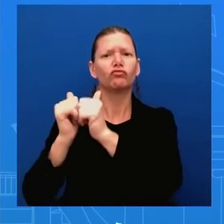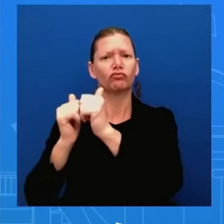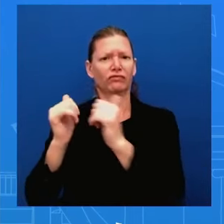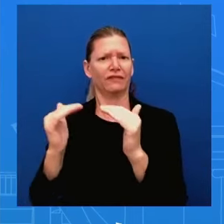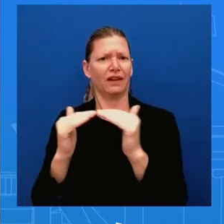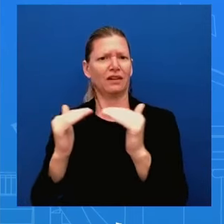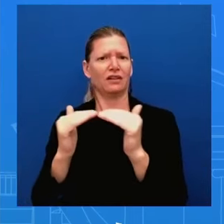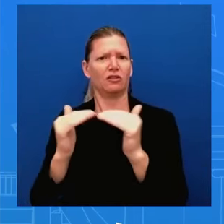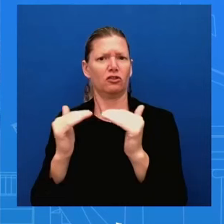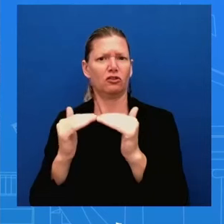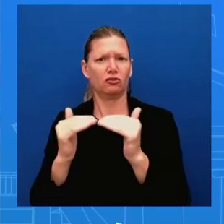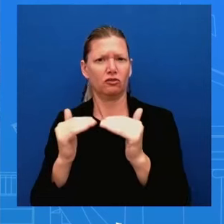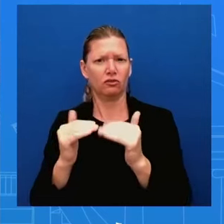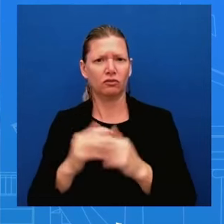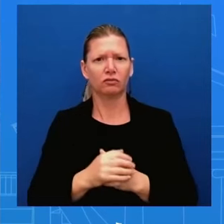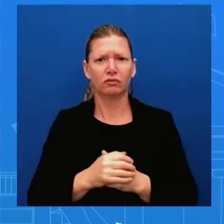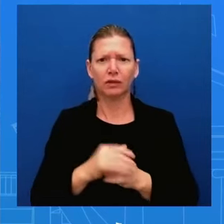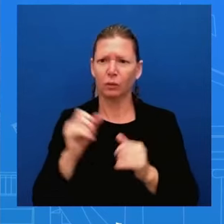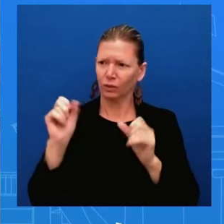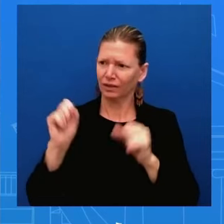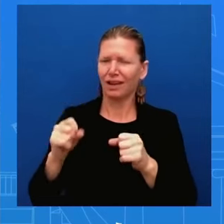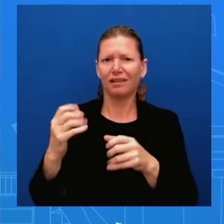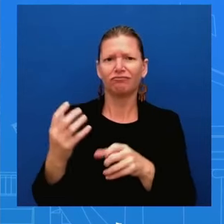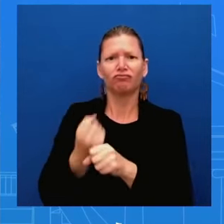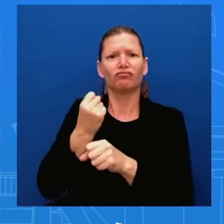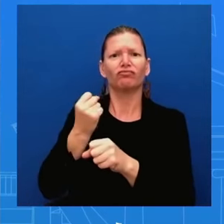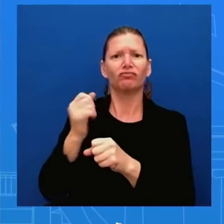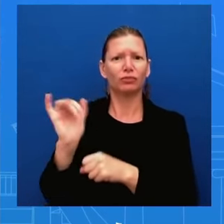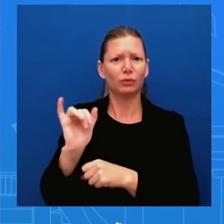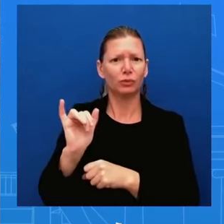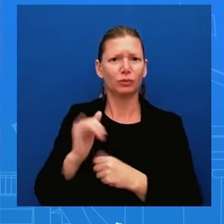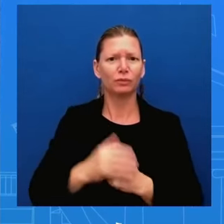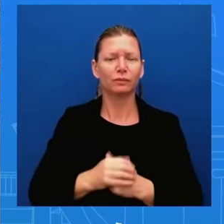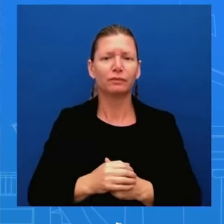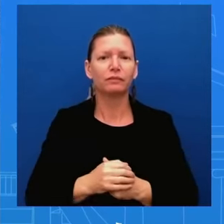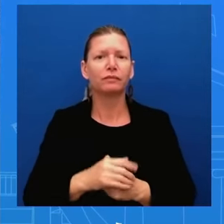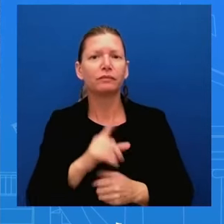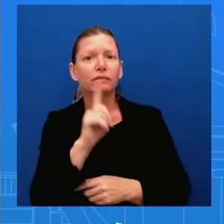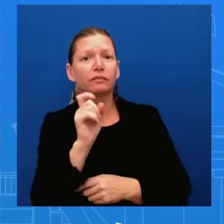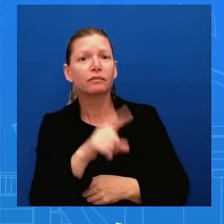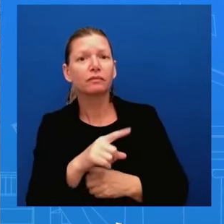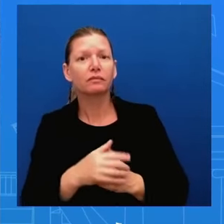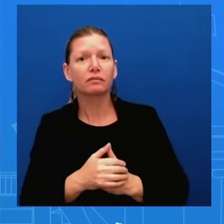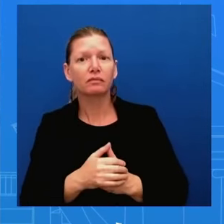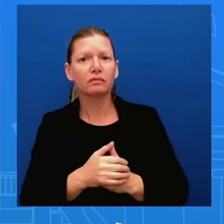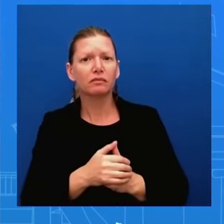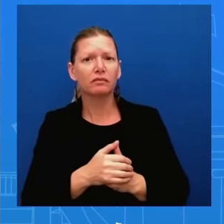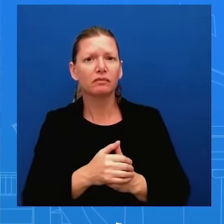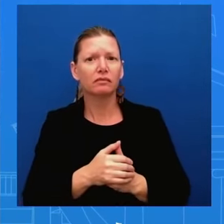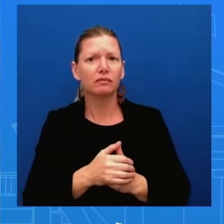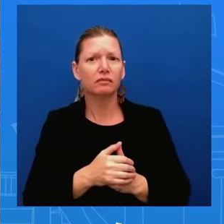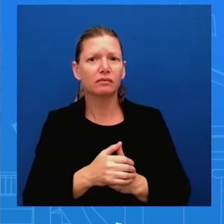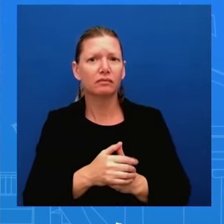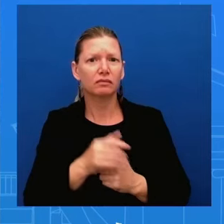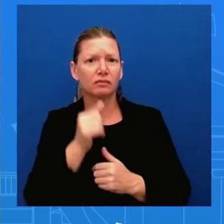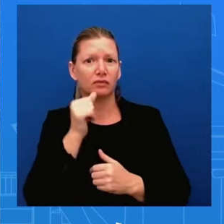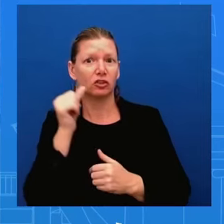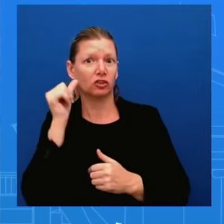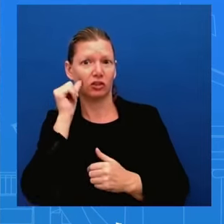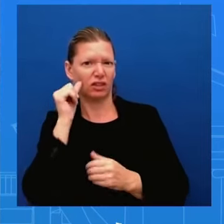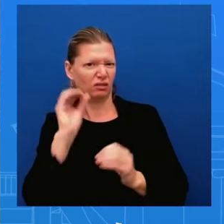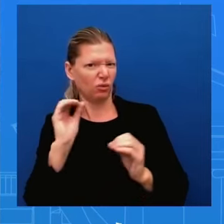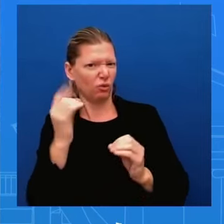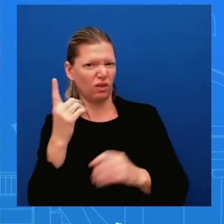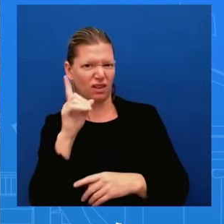i also wanted to ask you a question that you were not asked yesterday it's in regards to the vice president's language that she used